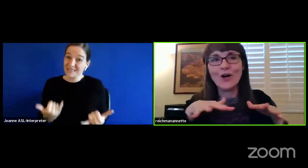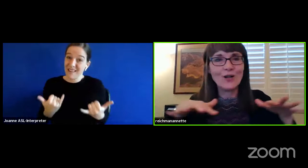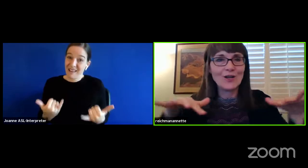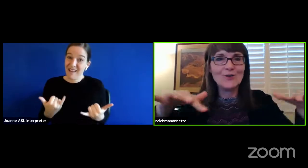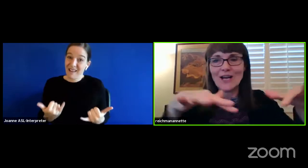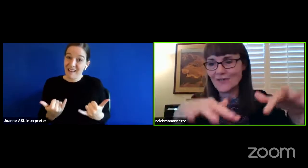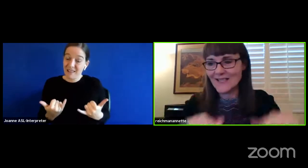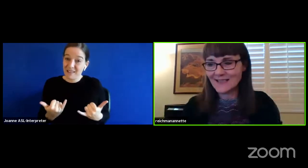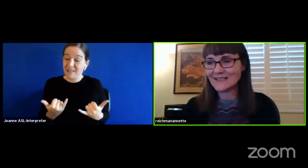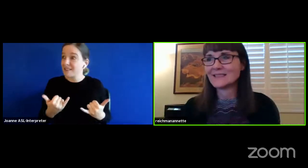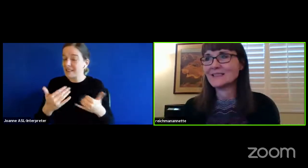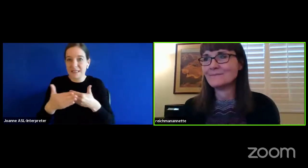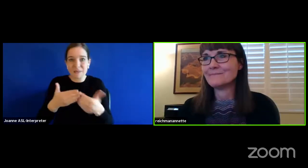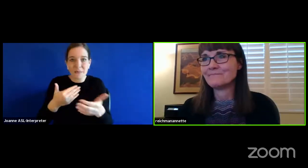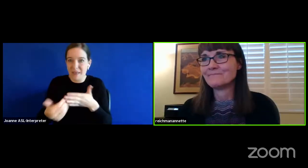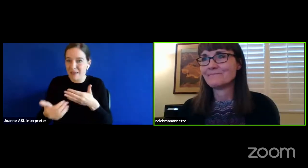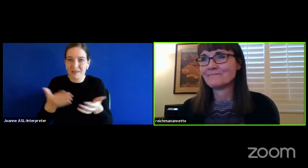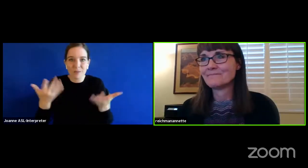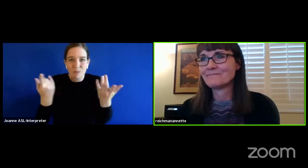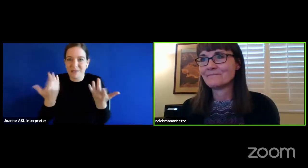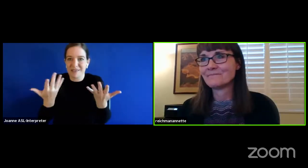all around us.